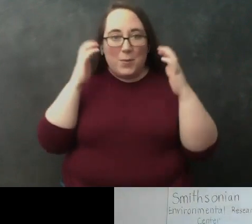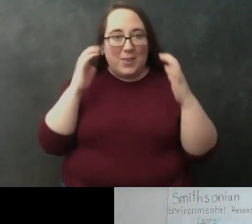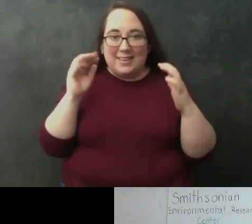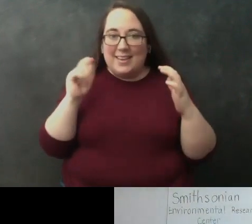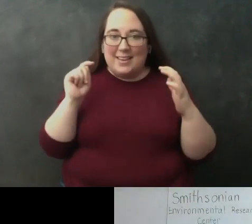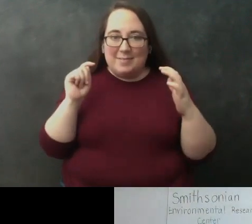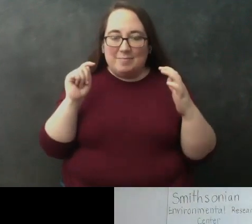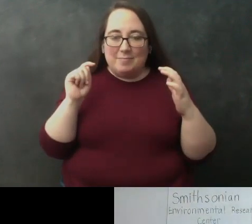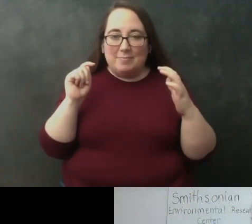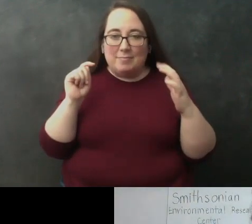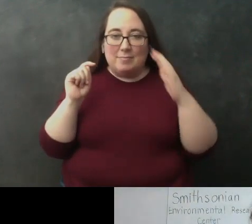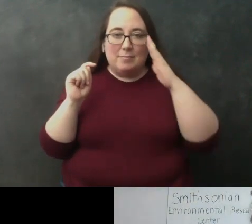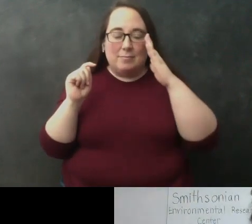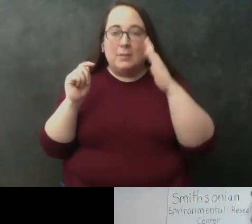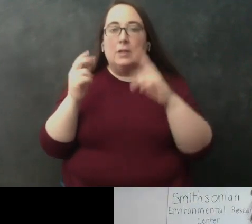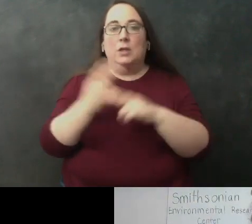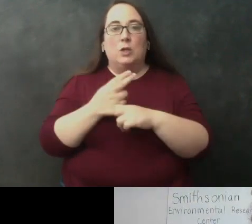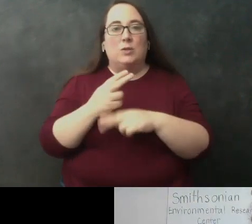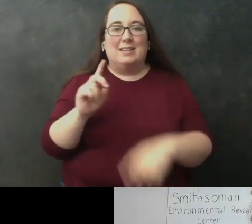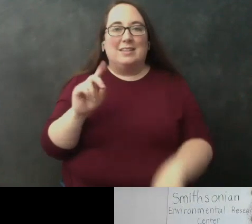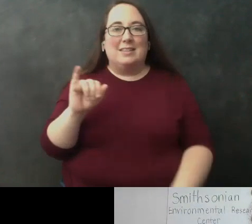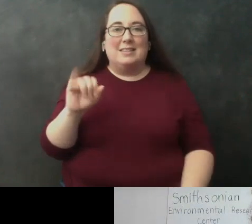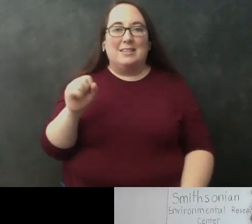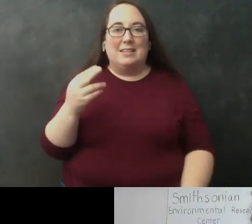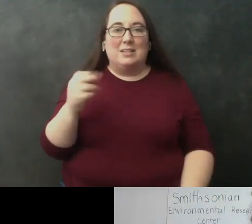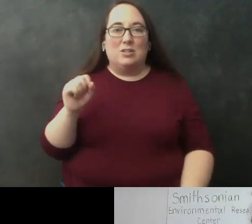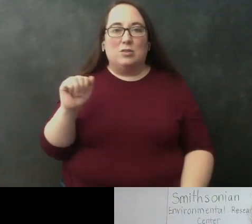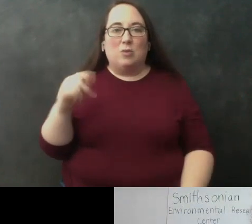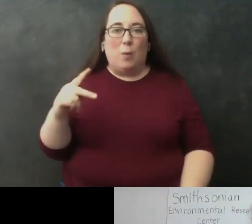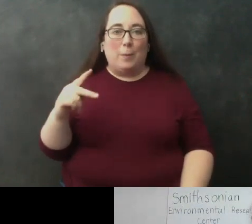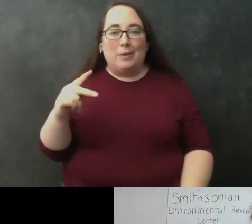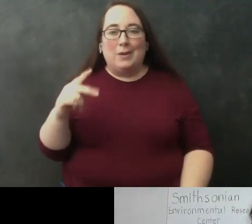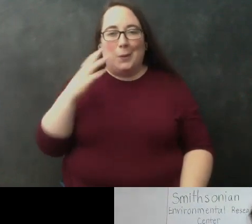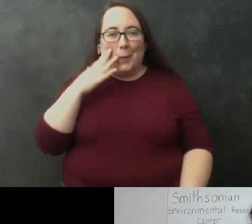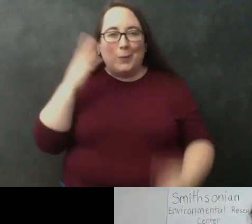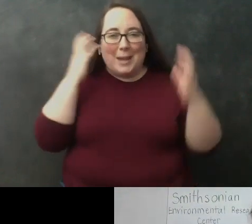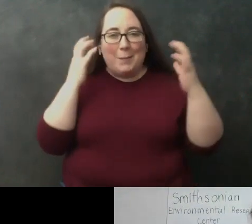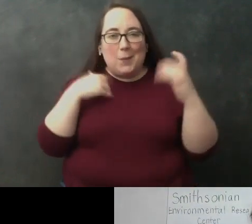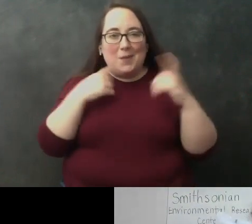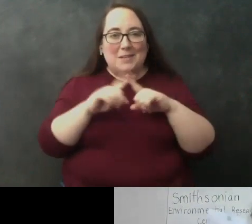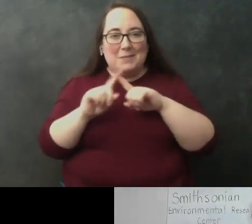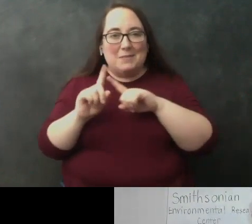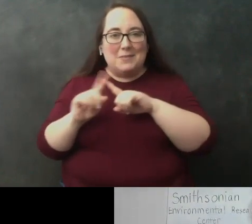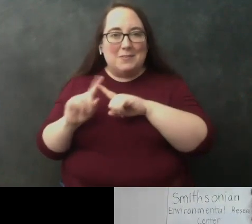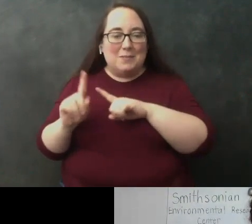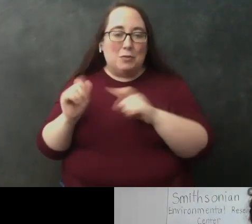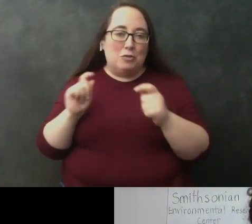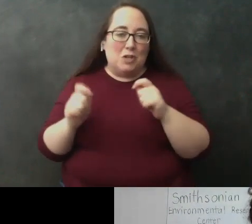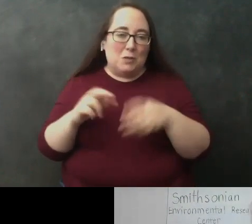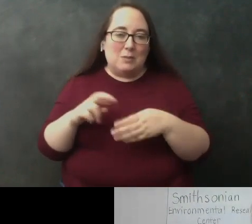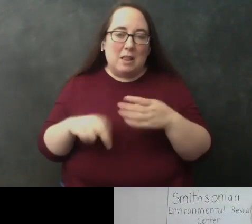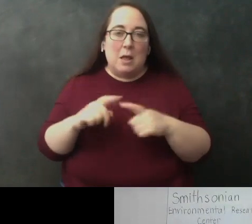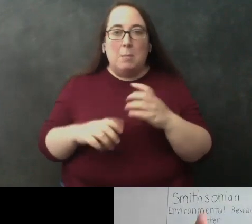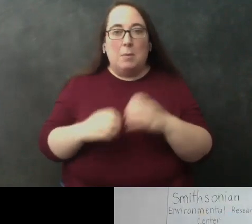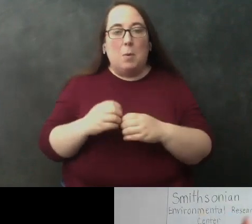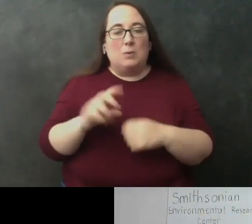suggest uh using dish soap there's so many different types of shampoos that have some different ingredients that might change the results but most dish soaps are pretty